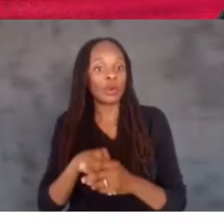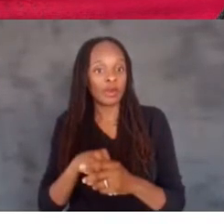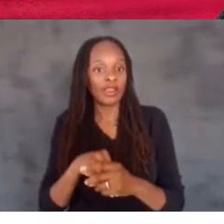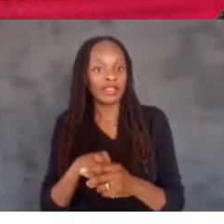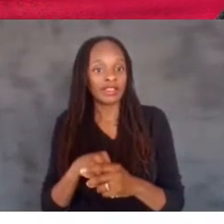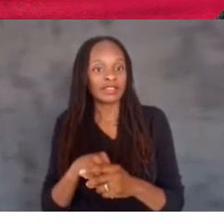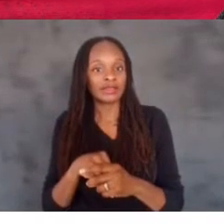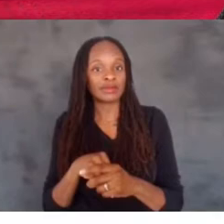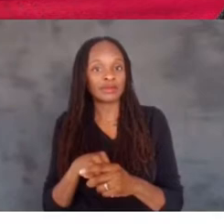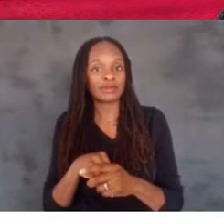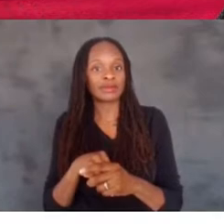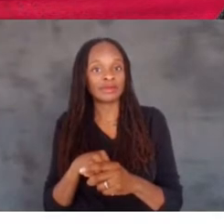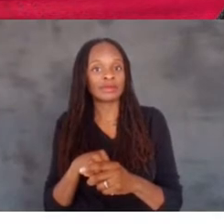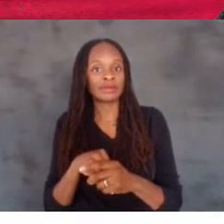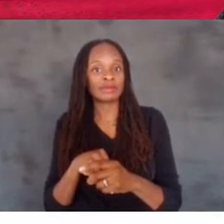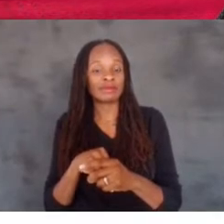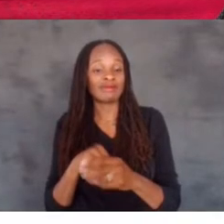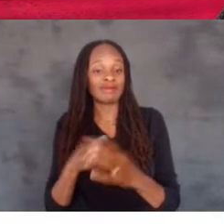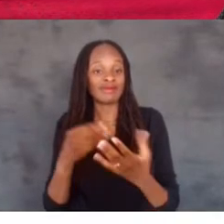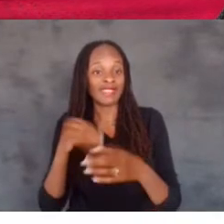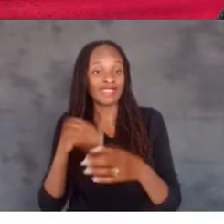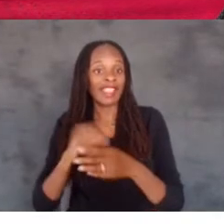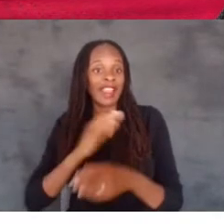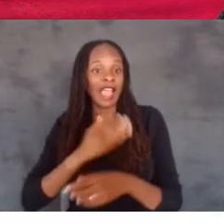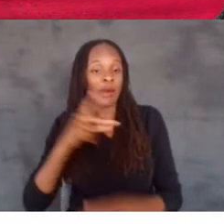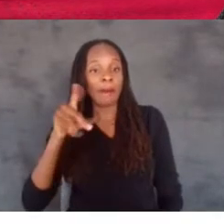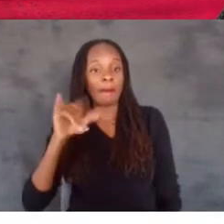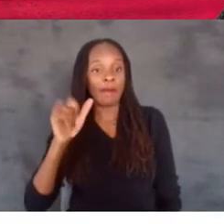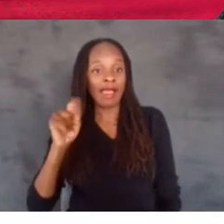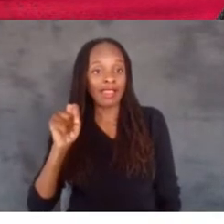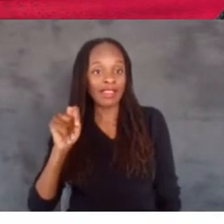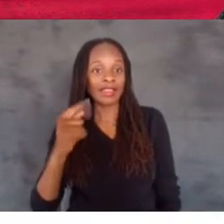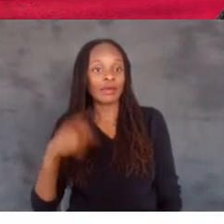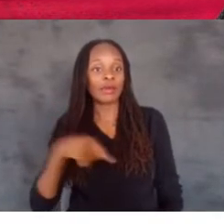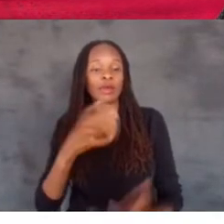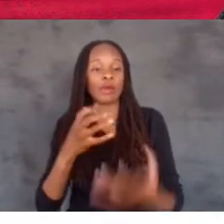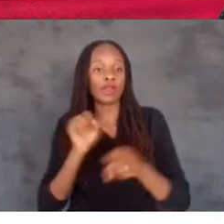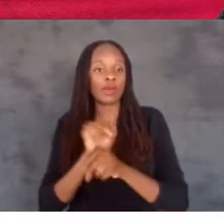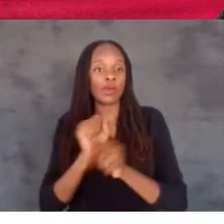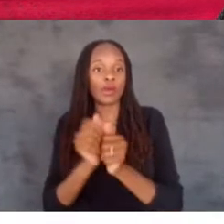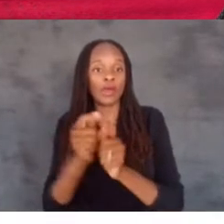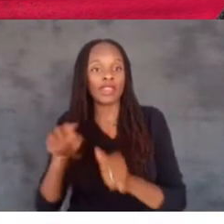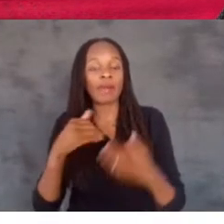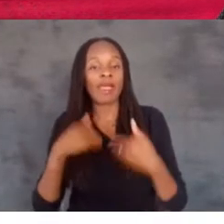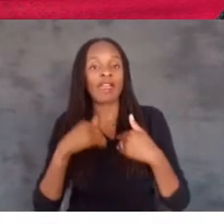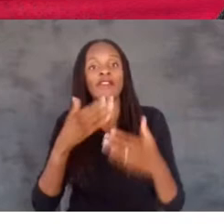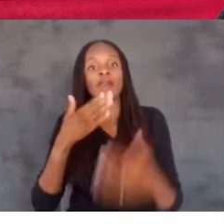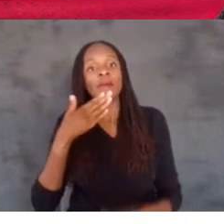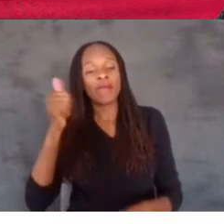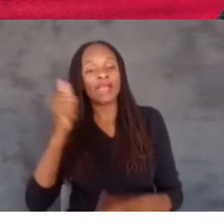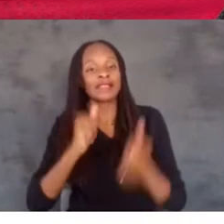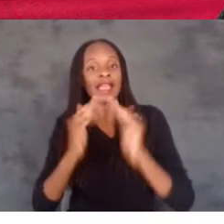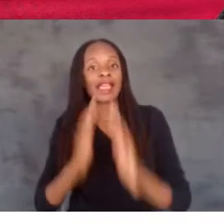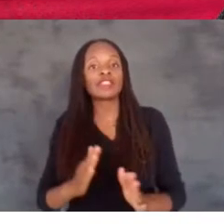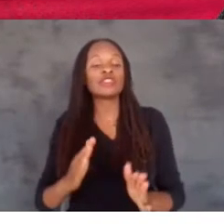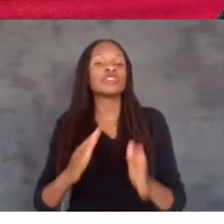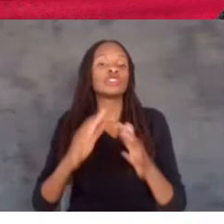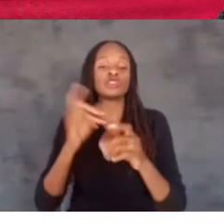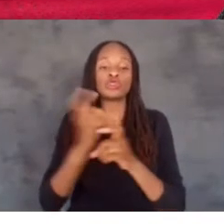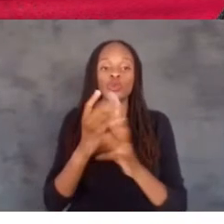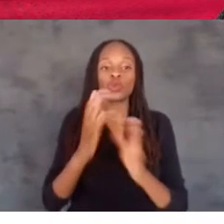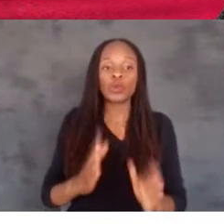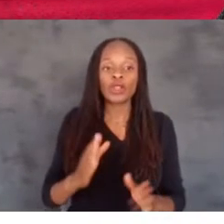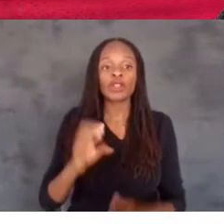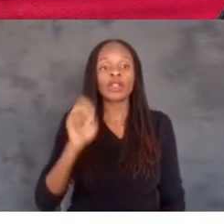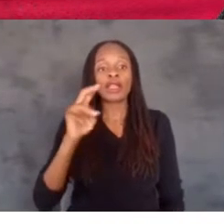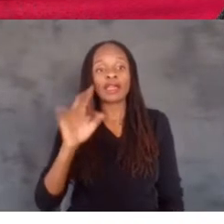in them into our pilot and wanted to work with them. So we have Best Actress winner, Natalie Trevon and Breaking